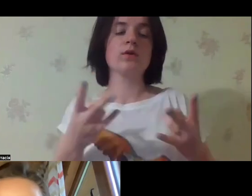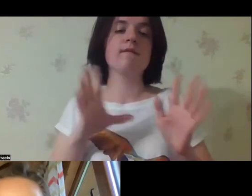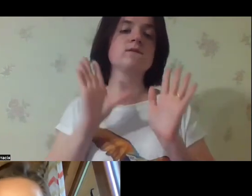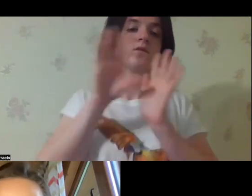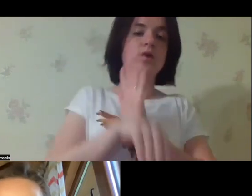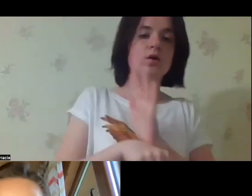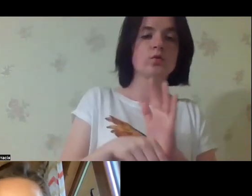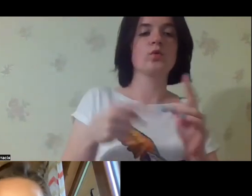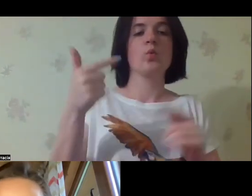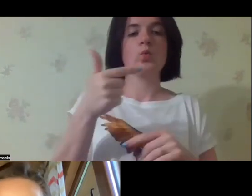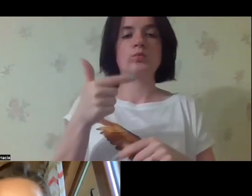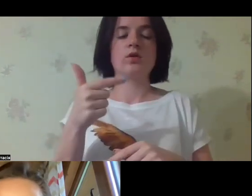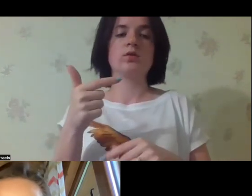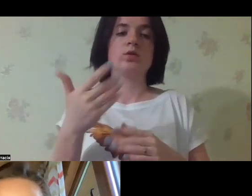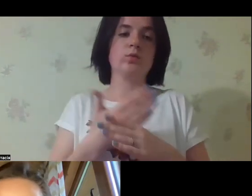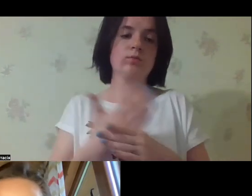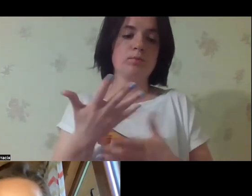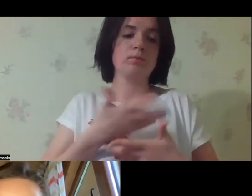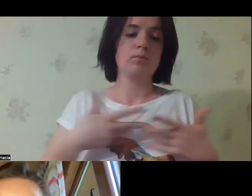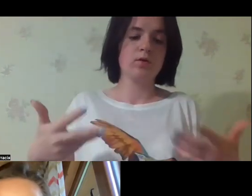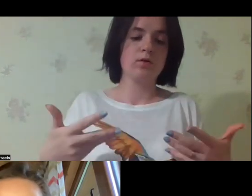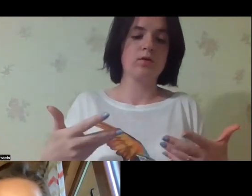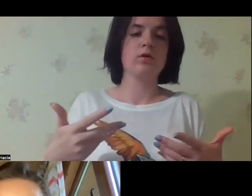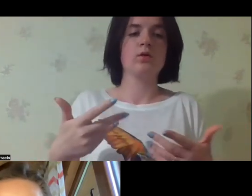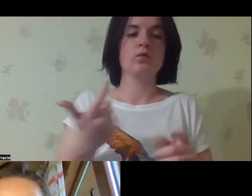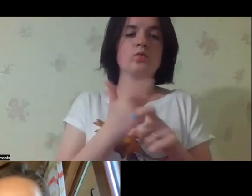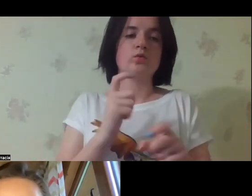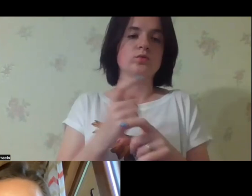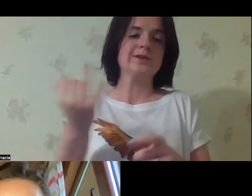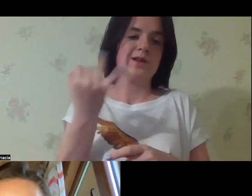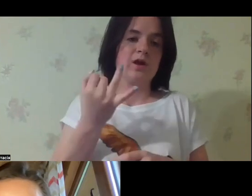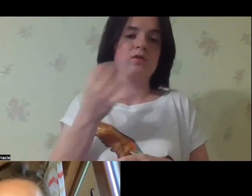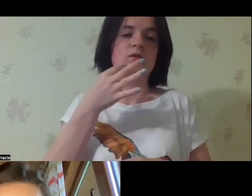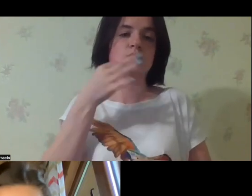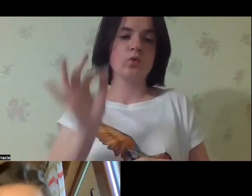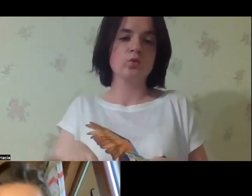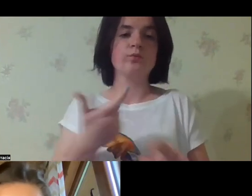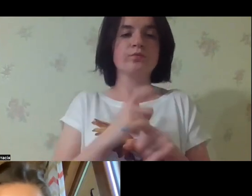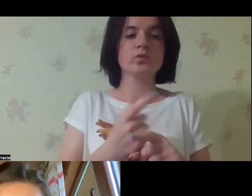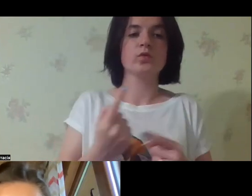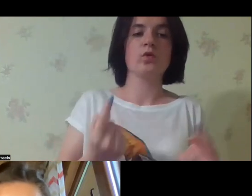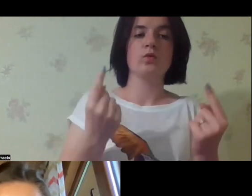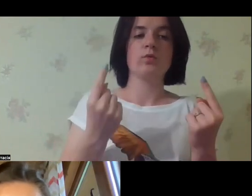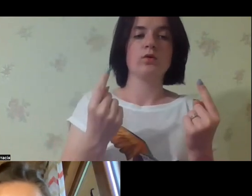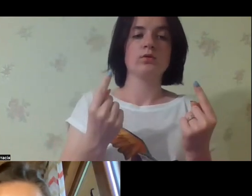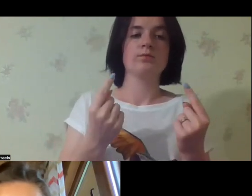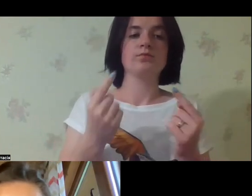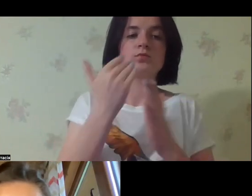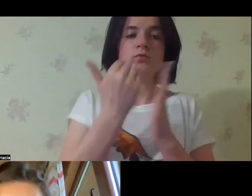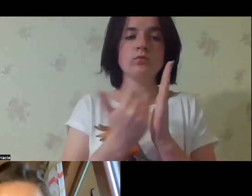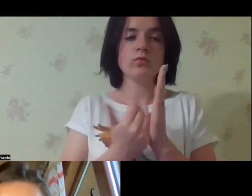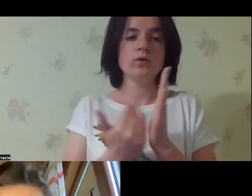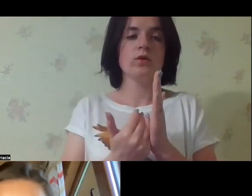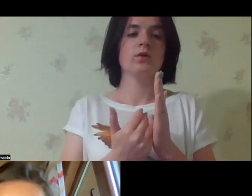disability and they need to be accounted for in the context of humanitarian aid. And we have this interesting case